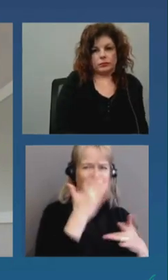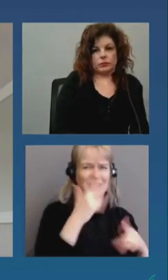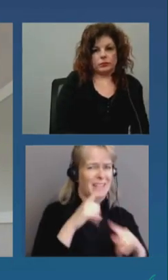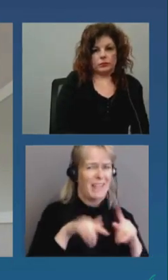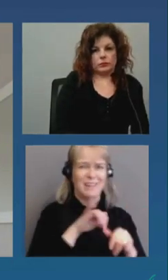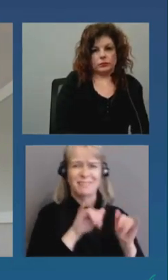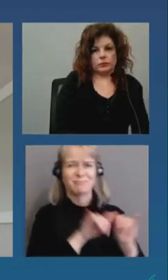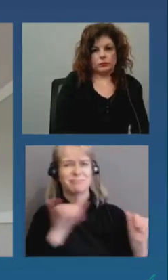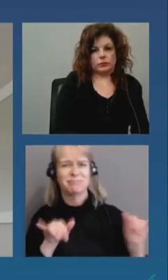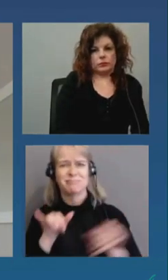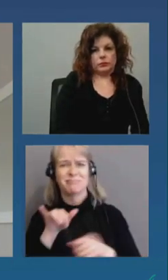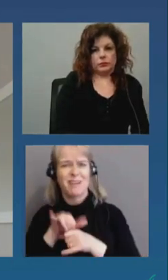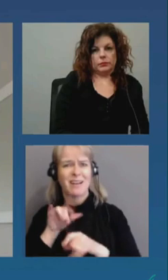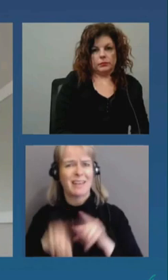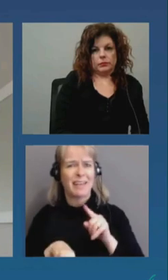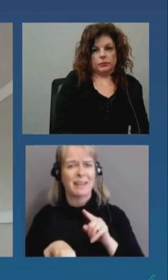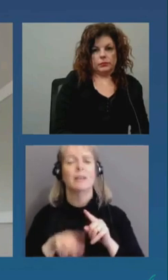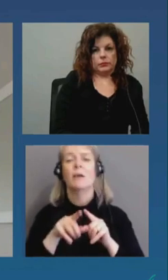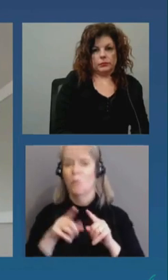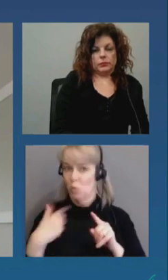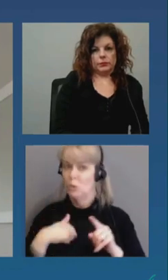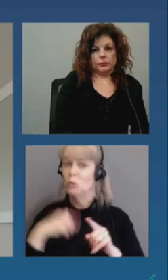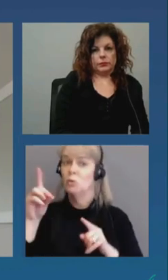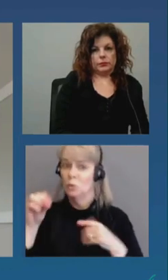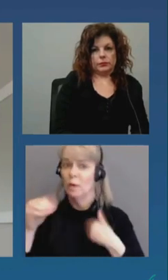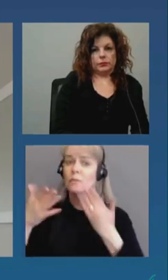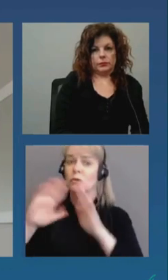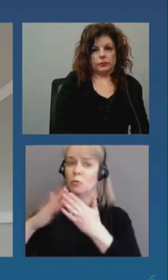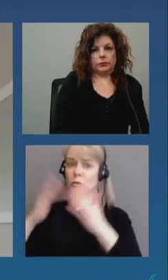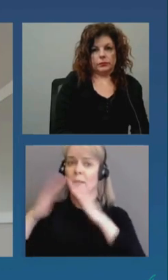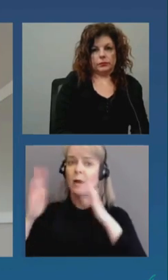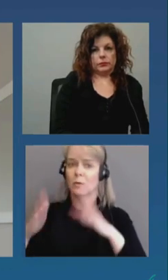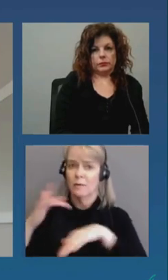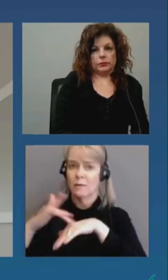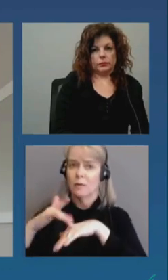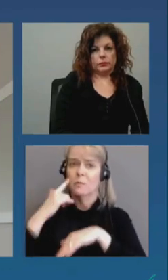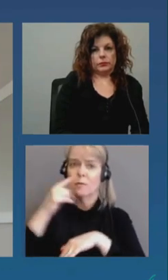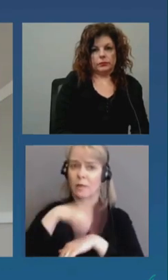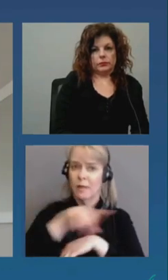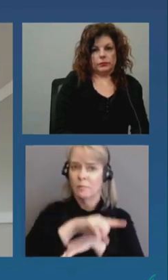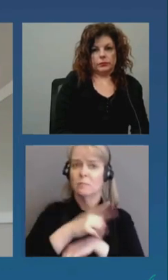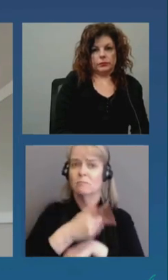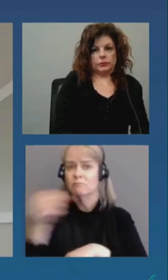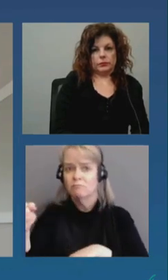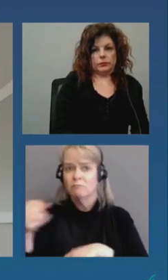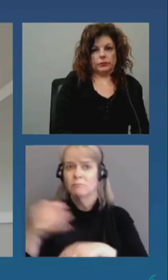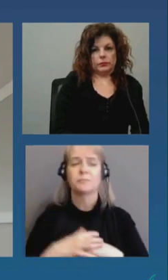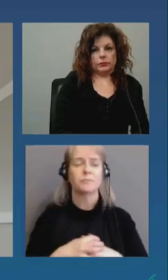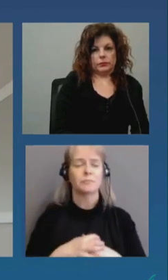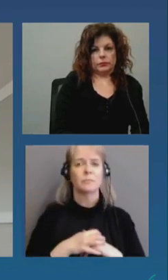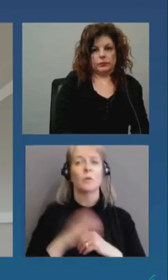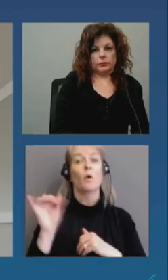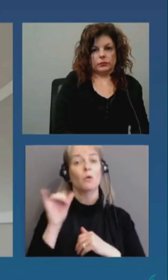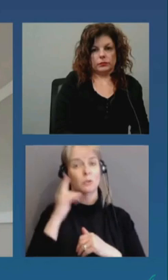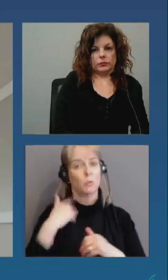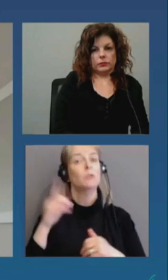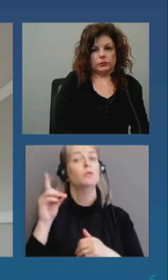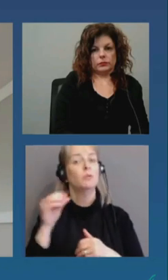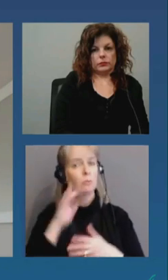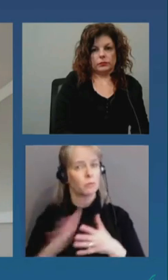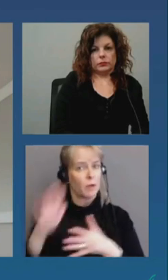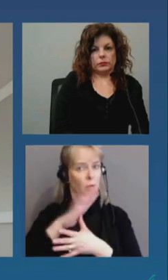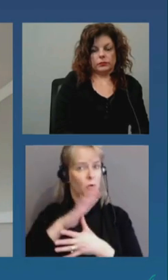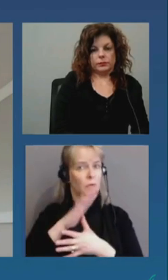continue to also prioritize these communities for vaccinations and that again is